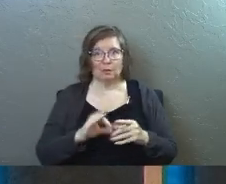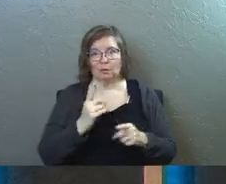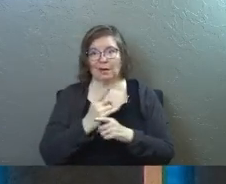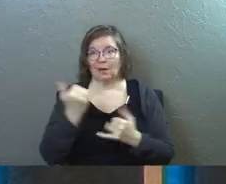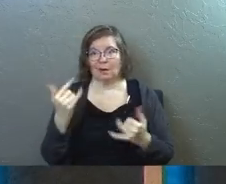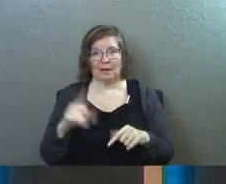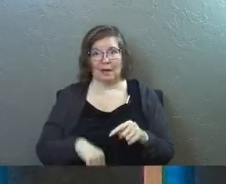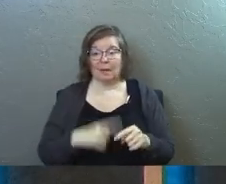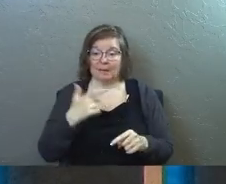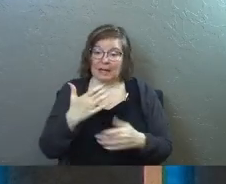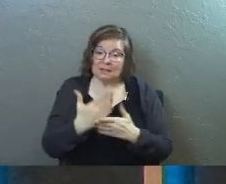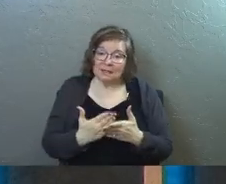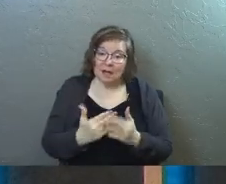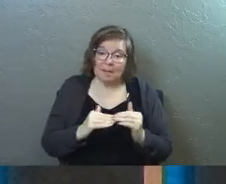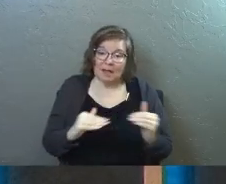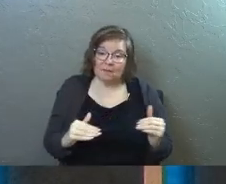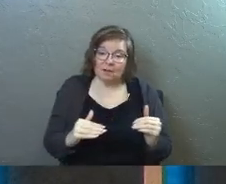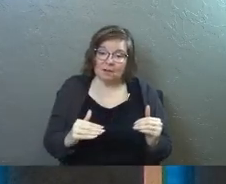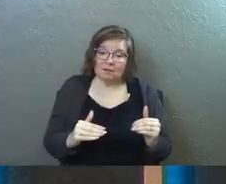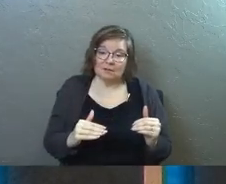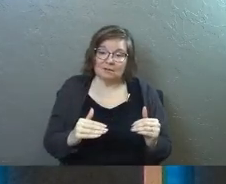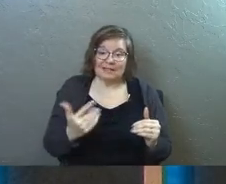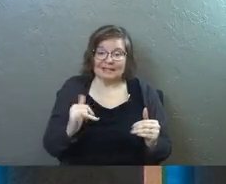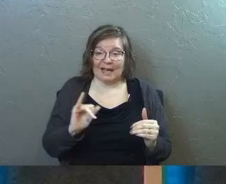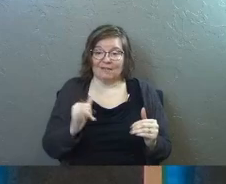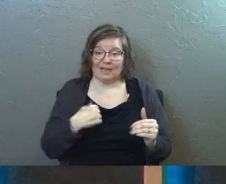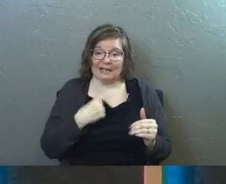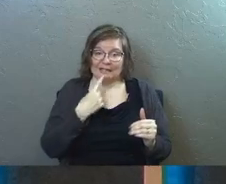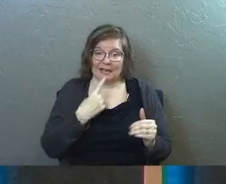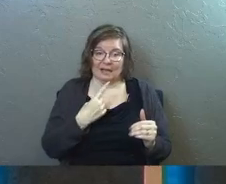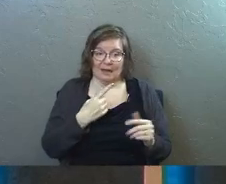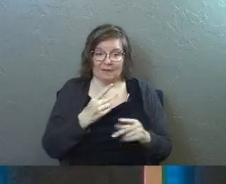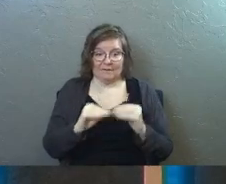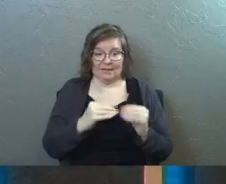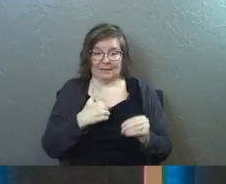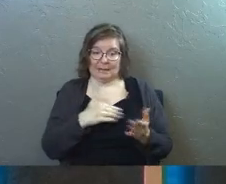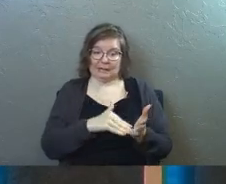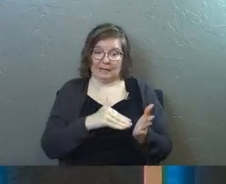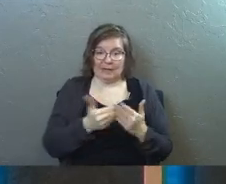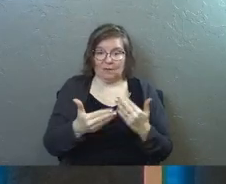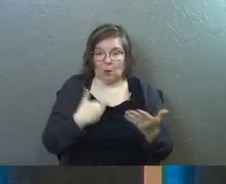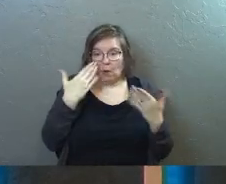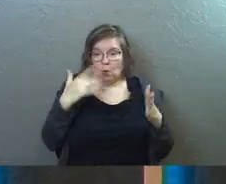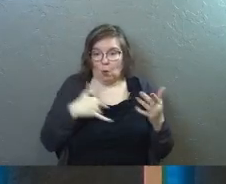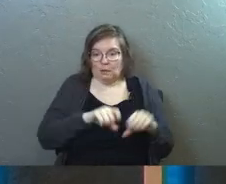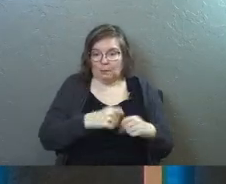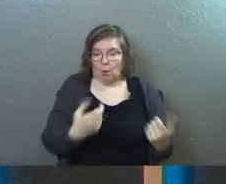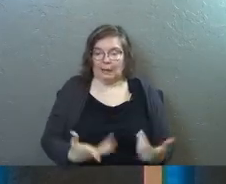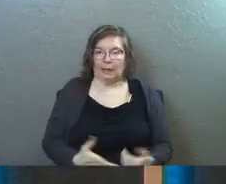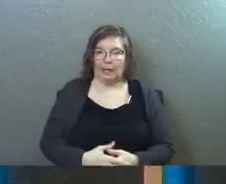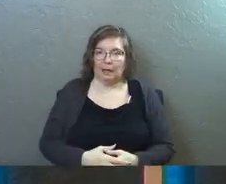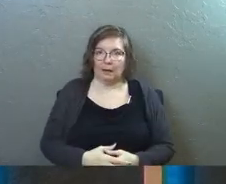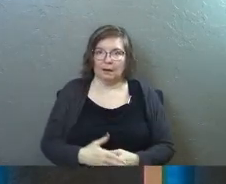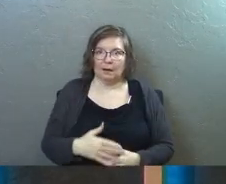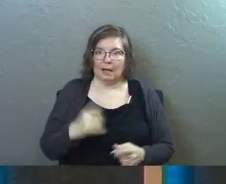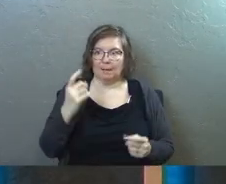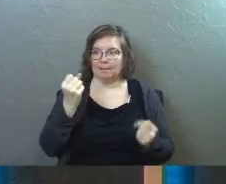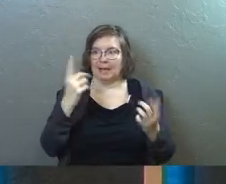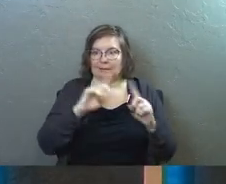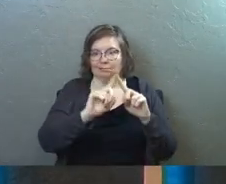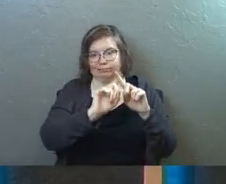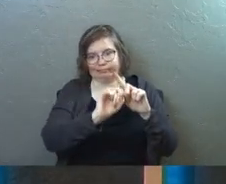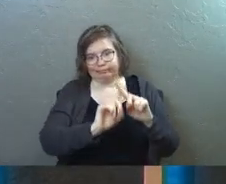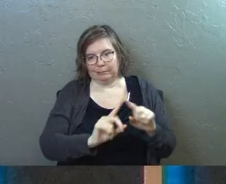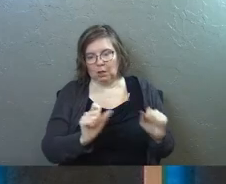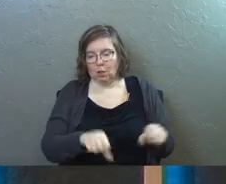right now because on some level it's kind of like saying fix me doctor even though I don't know what's broken and it's a thousand different